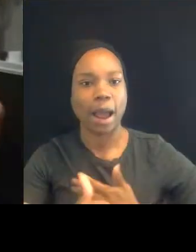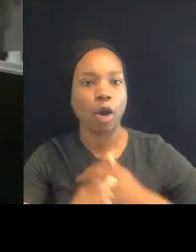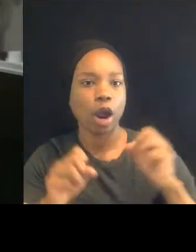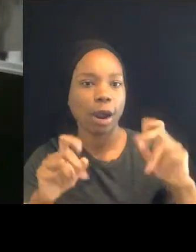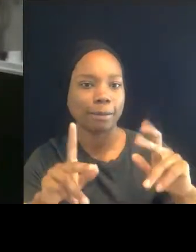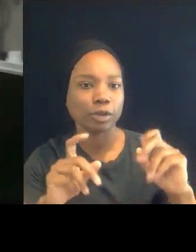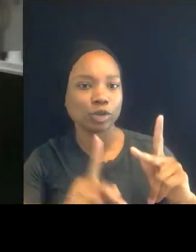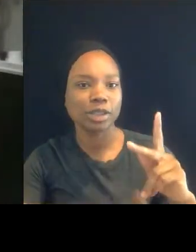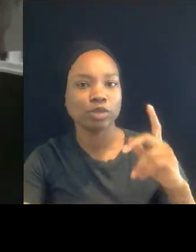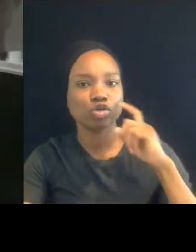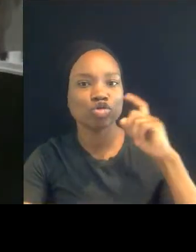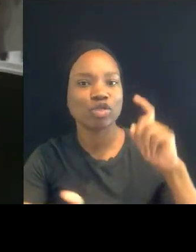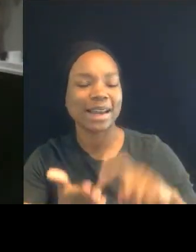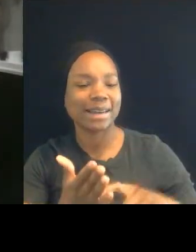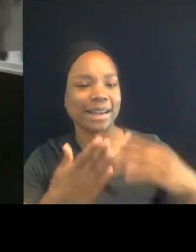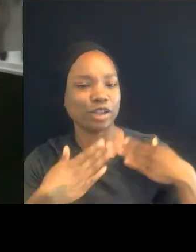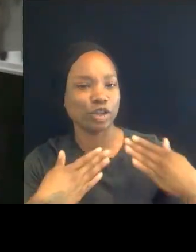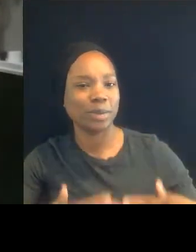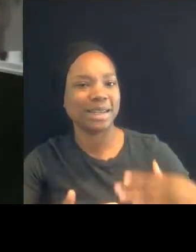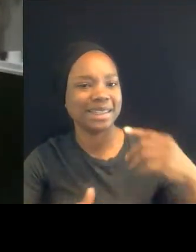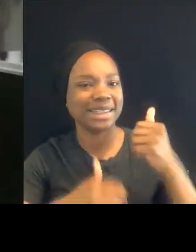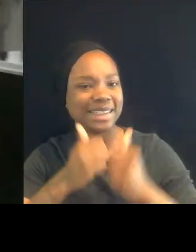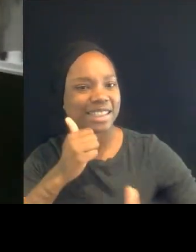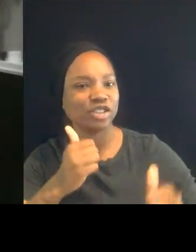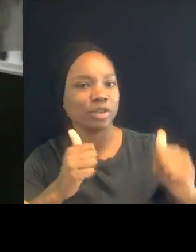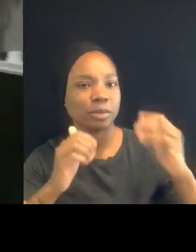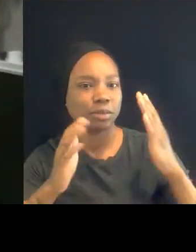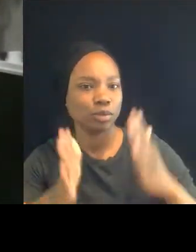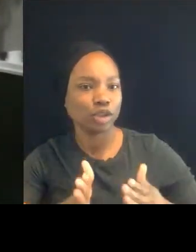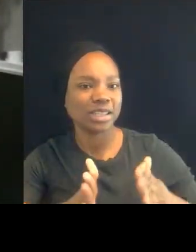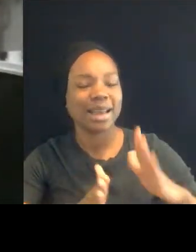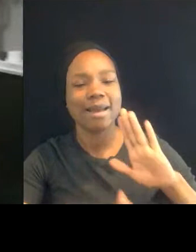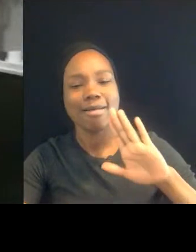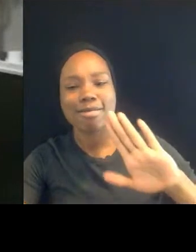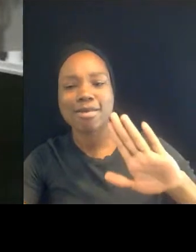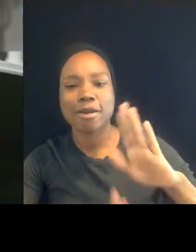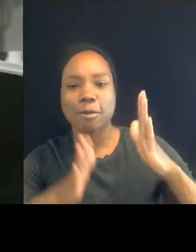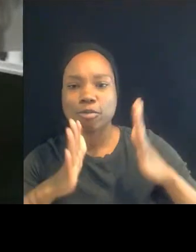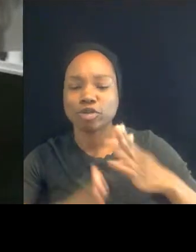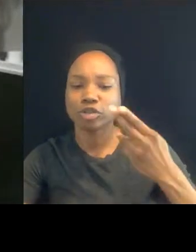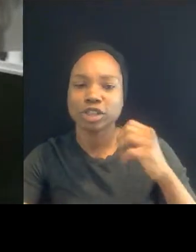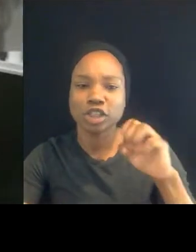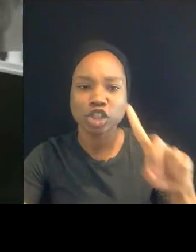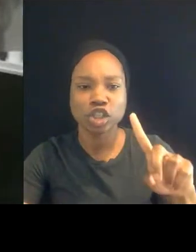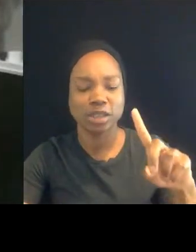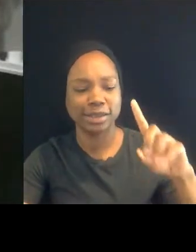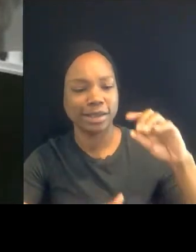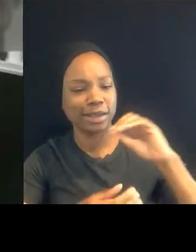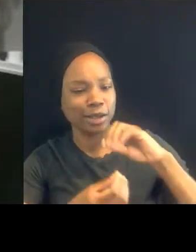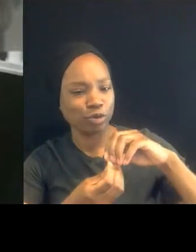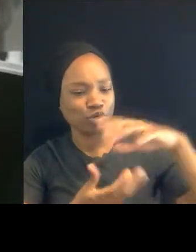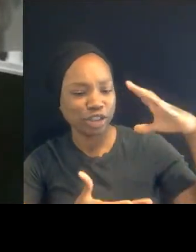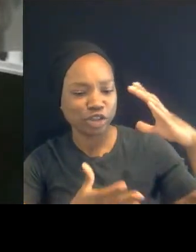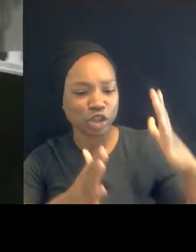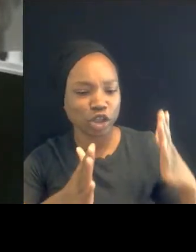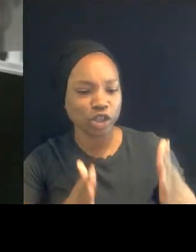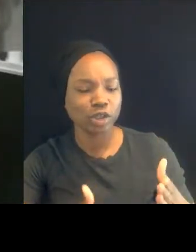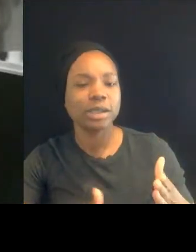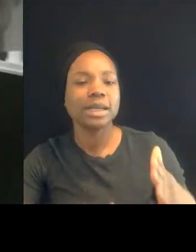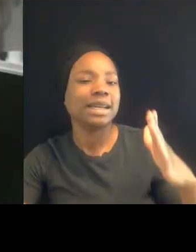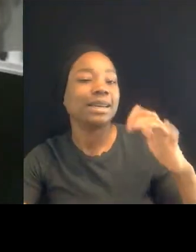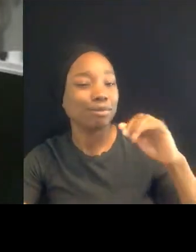being in their creature hood, in their personhood, and then to protect that. I mean, that's a divine mandate